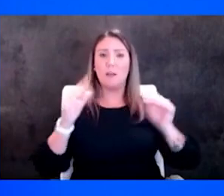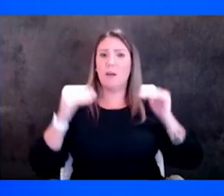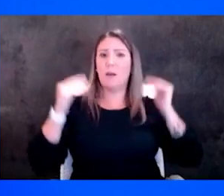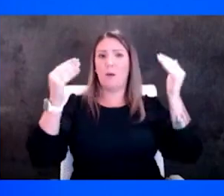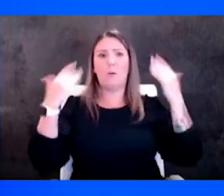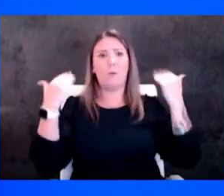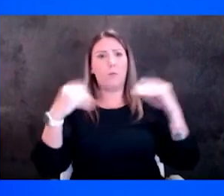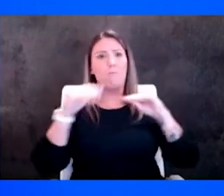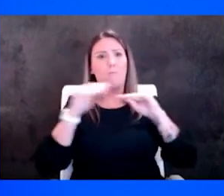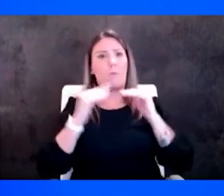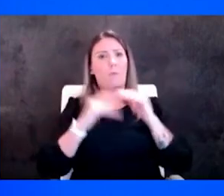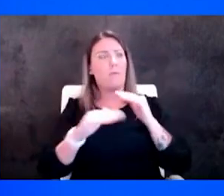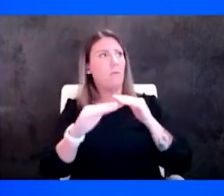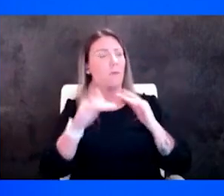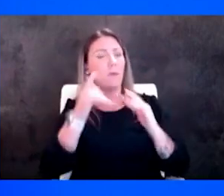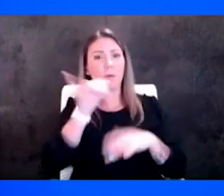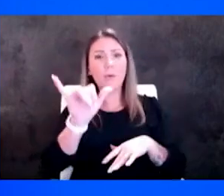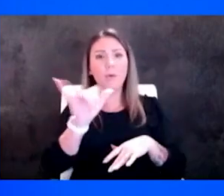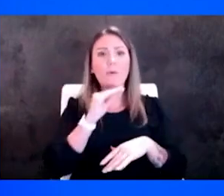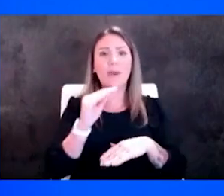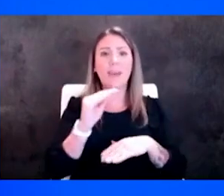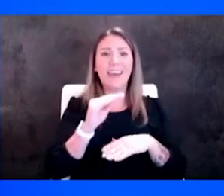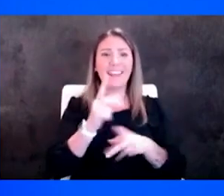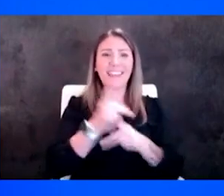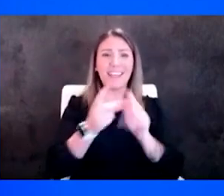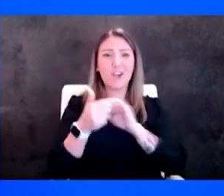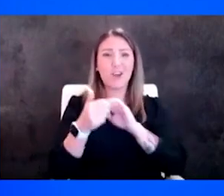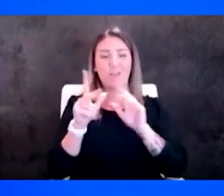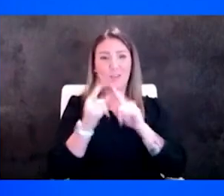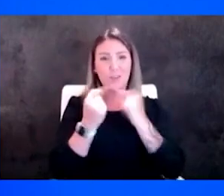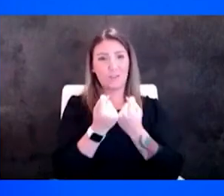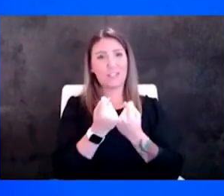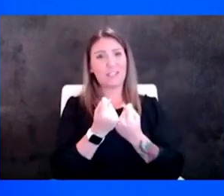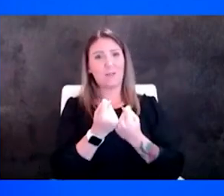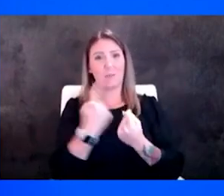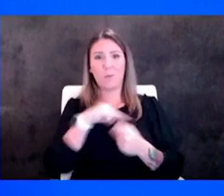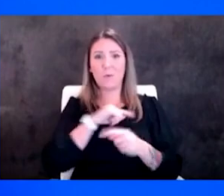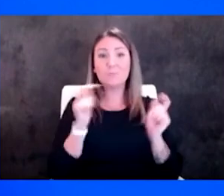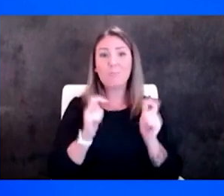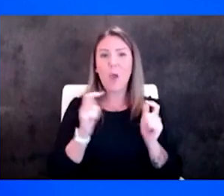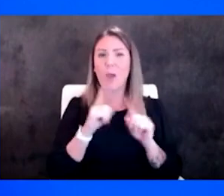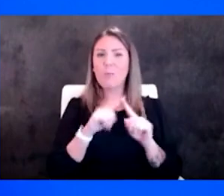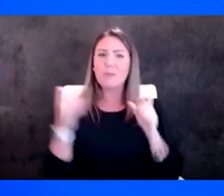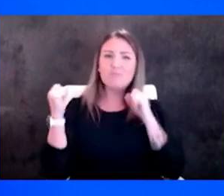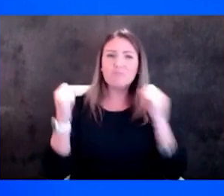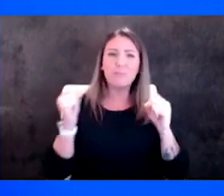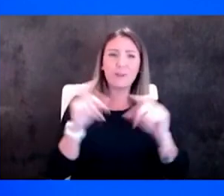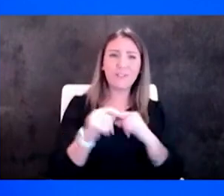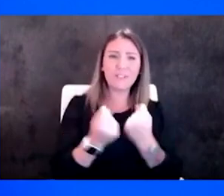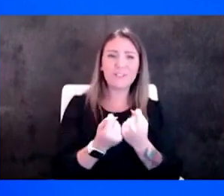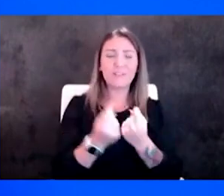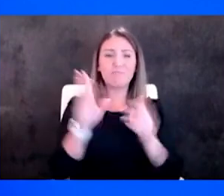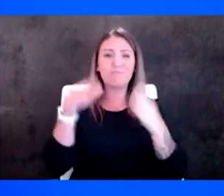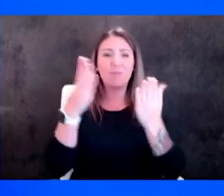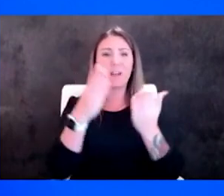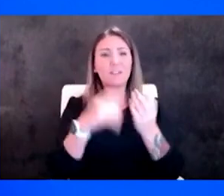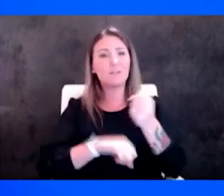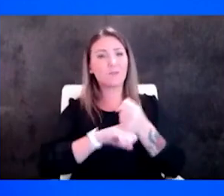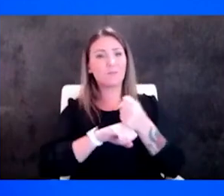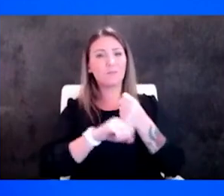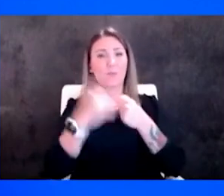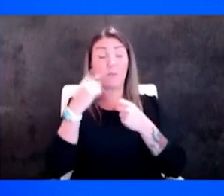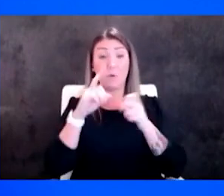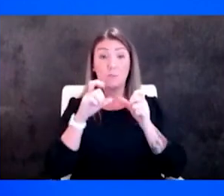pandemic and our care collaborative team we're a small but mighty team who provide support to a continually